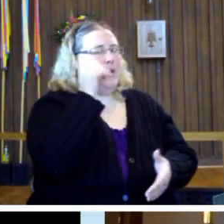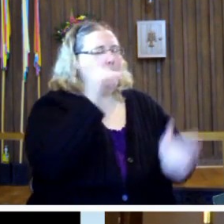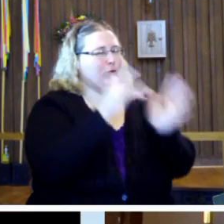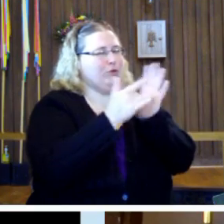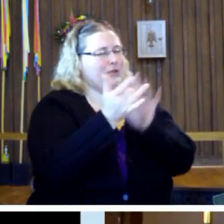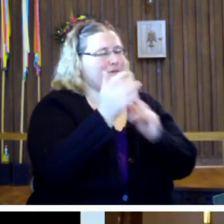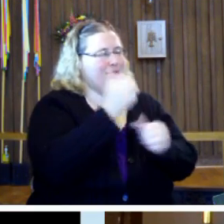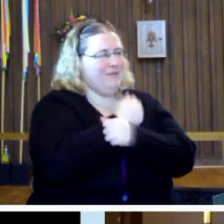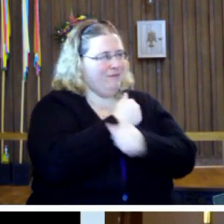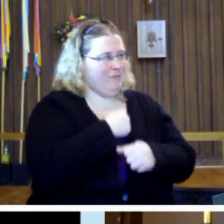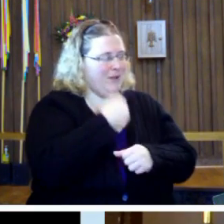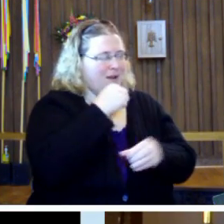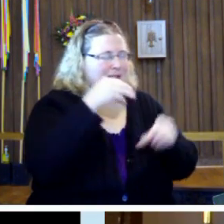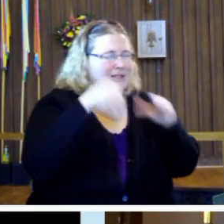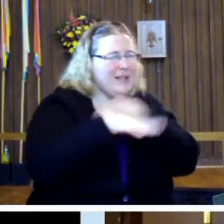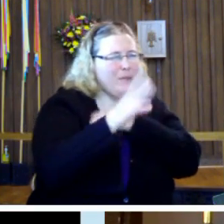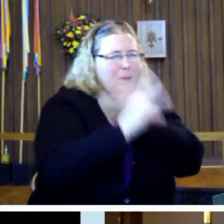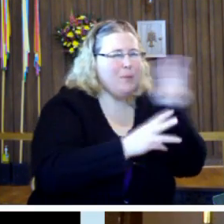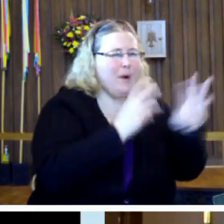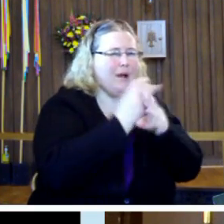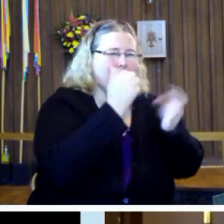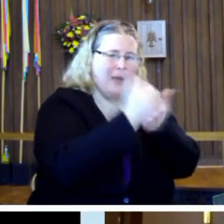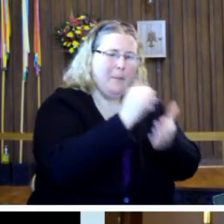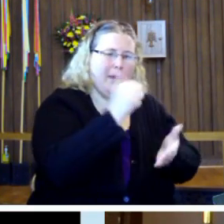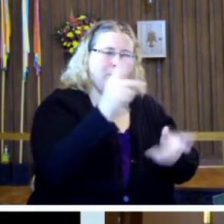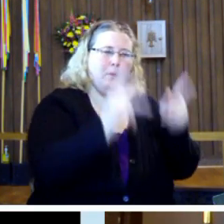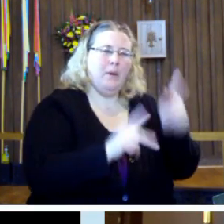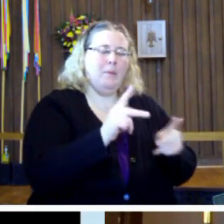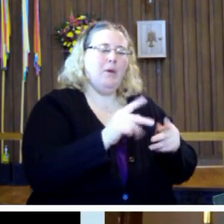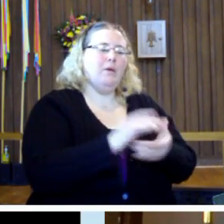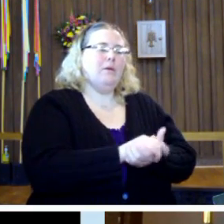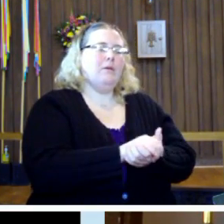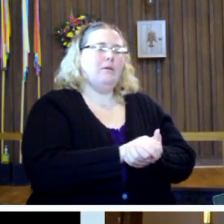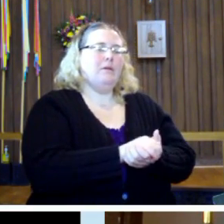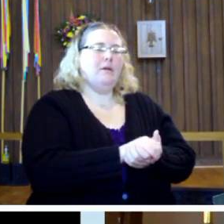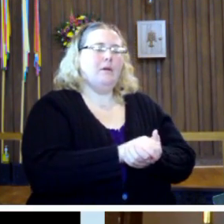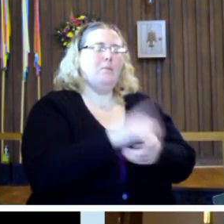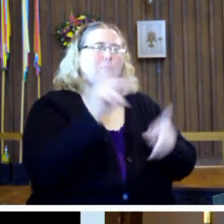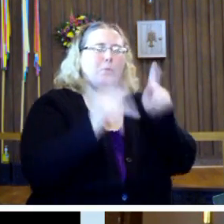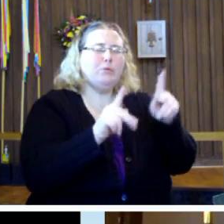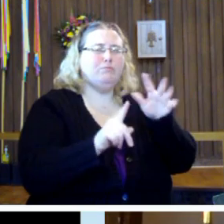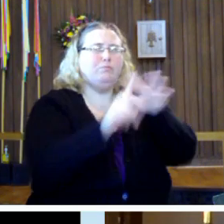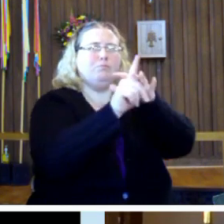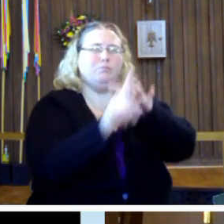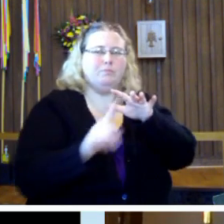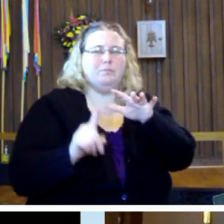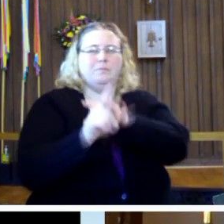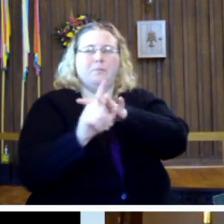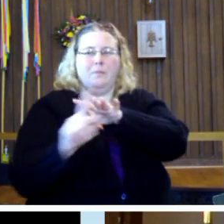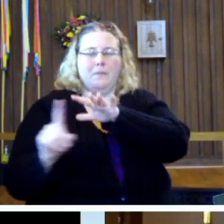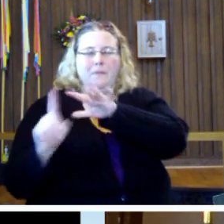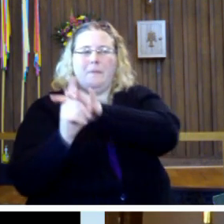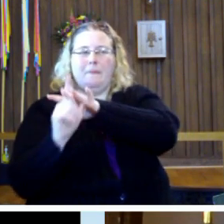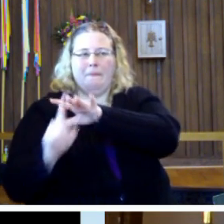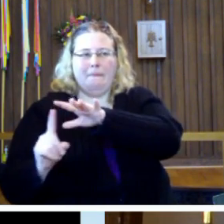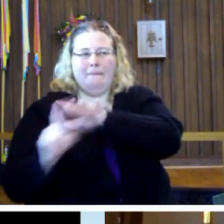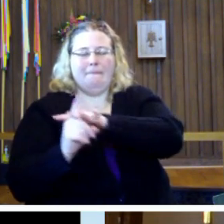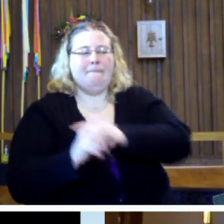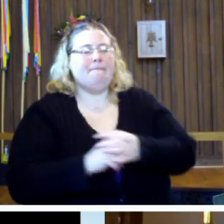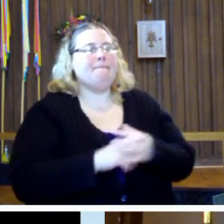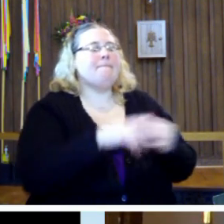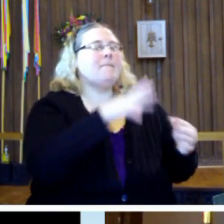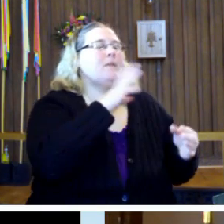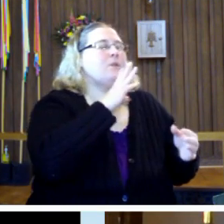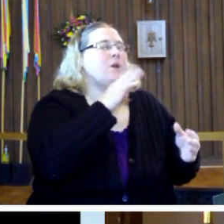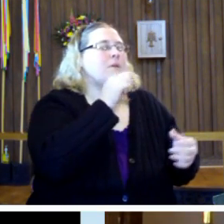Jesus loves me and is in the world and helping people. And person after person after person would get up and